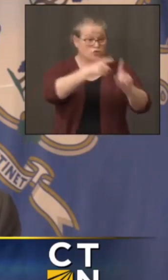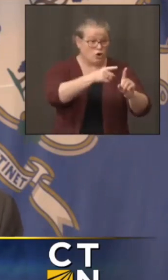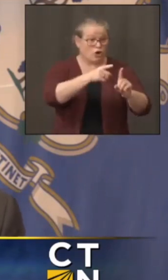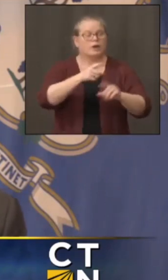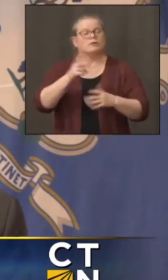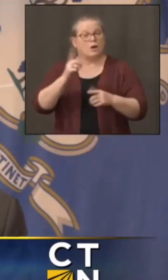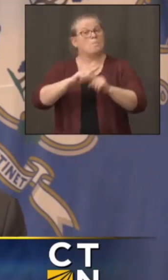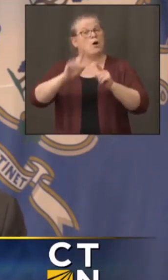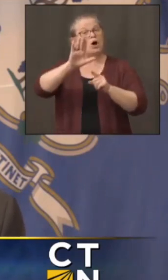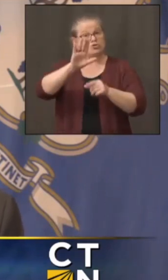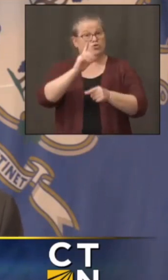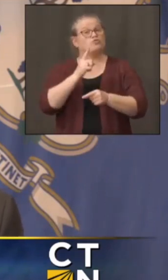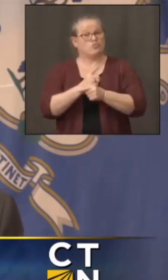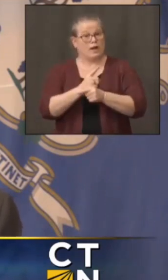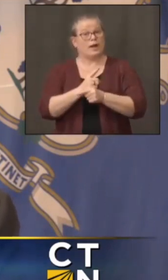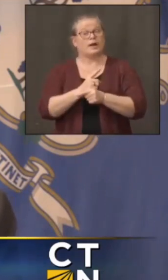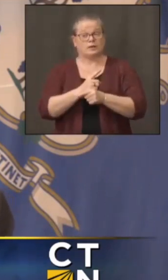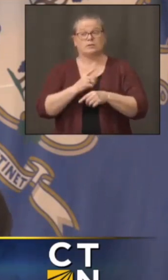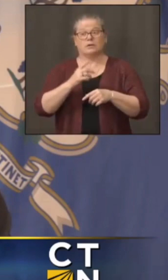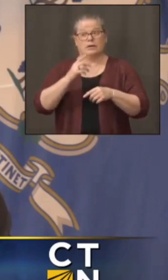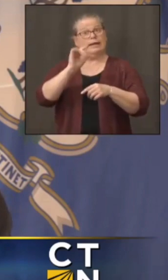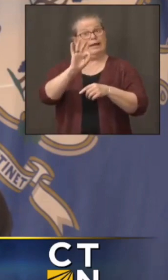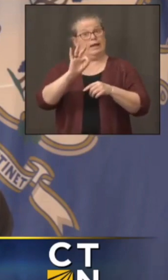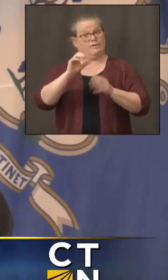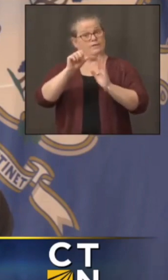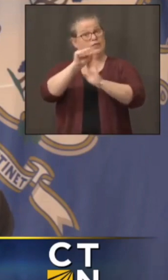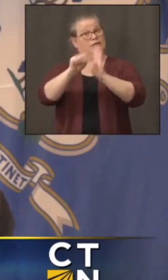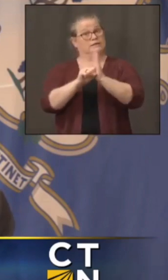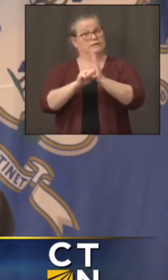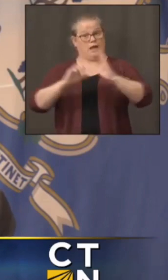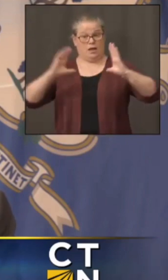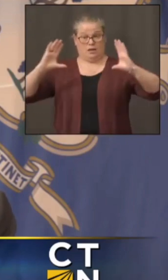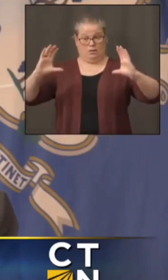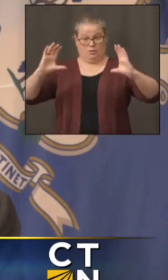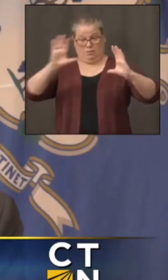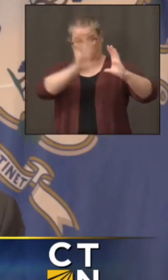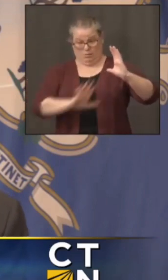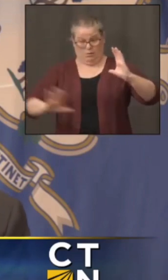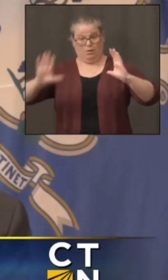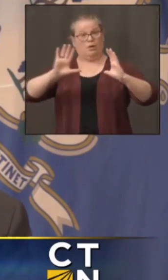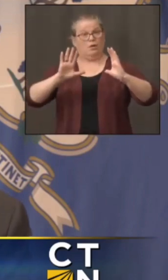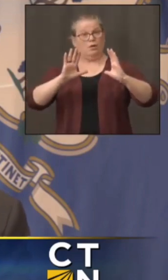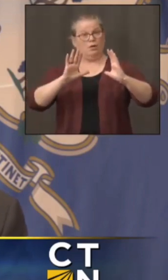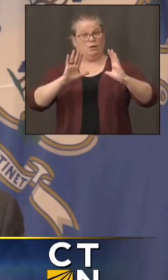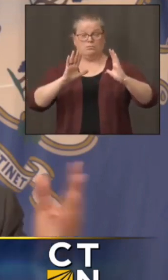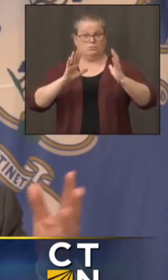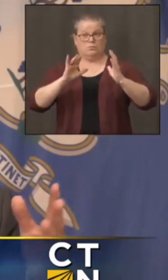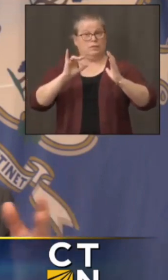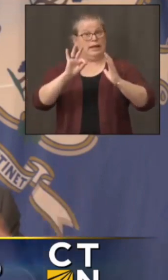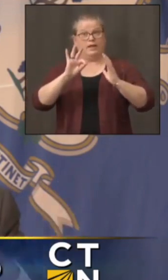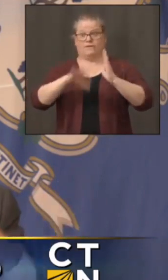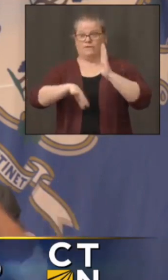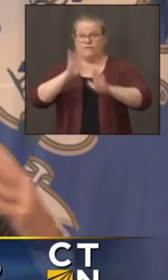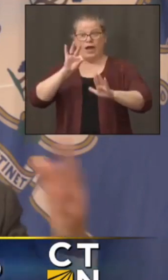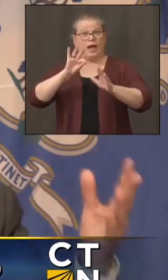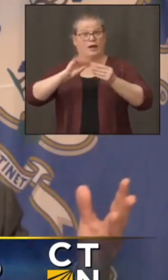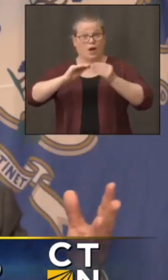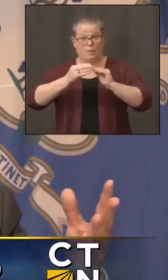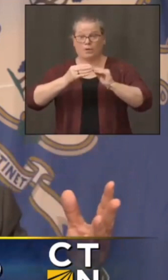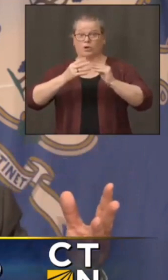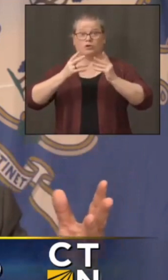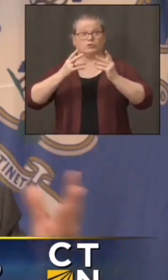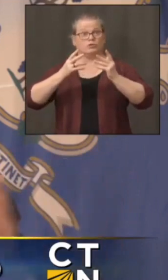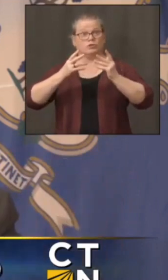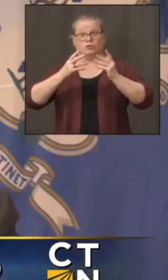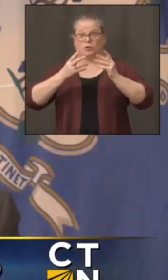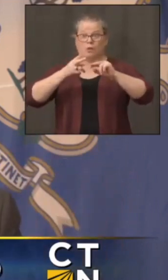we are in a very different situation, much like you're seeing in, you know, Europe right now, I'd be talking to my regional governor, seeing what we should